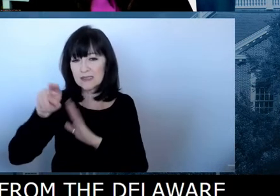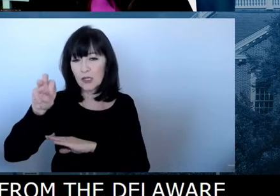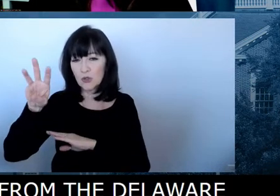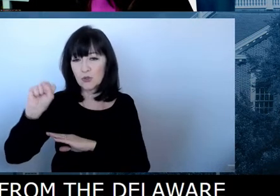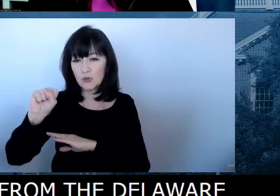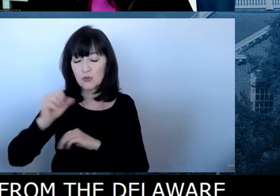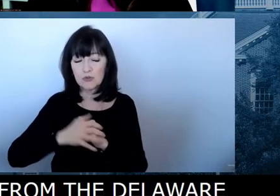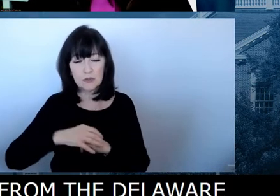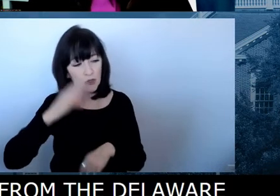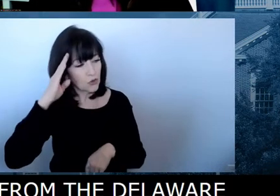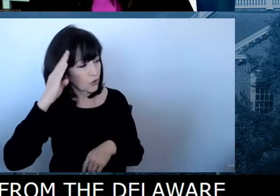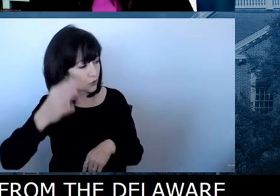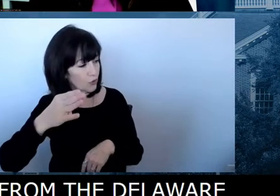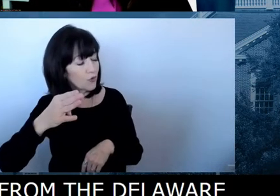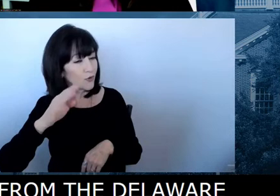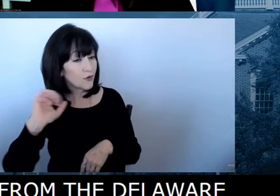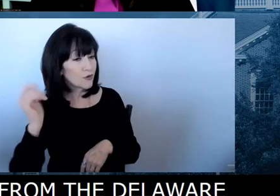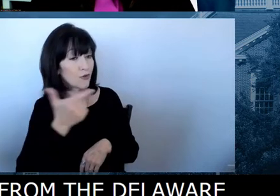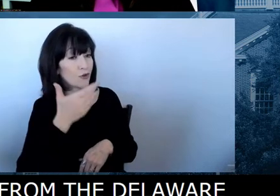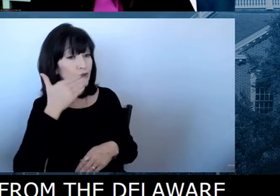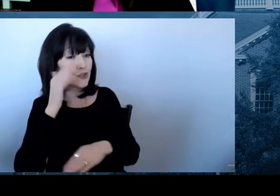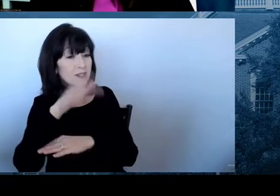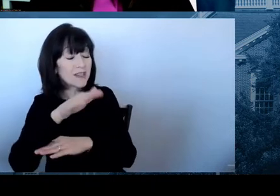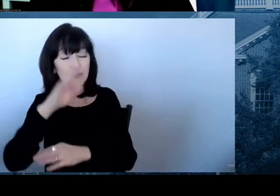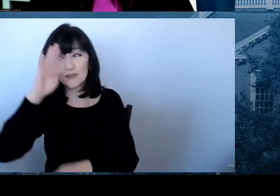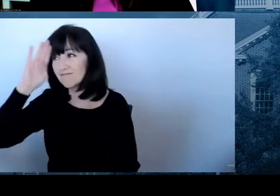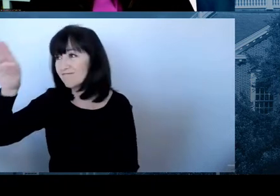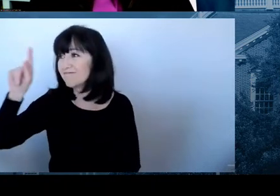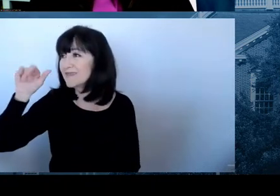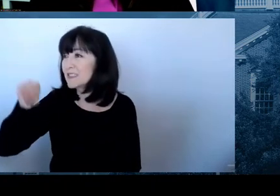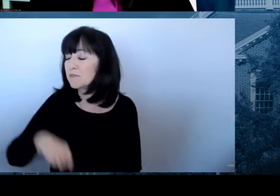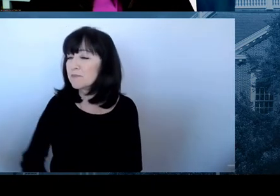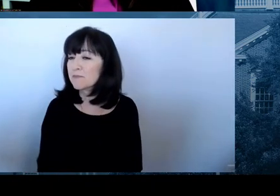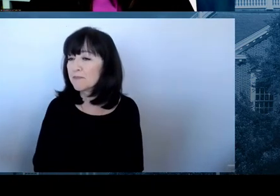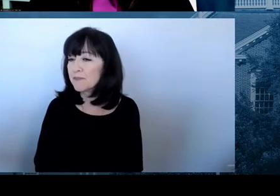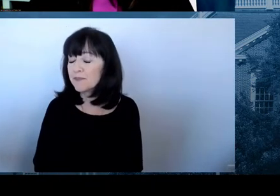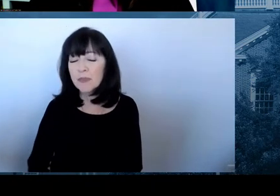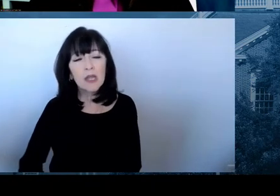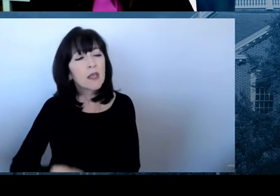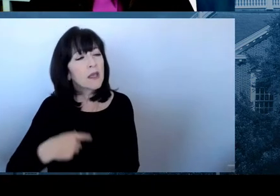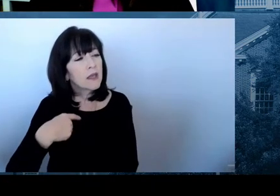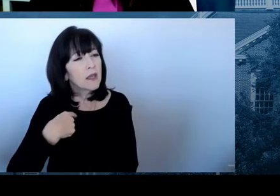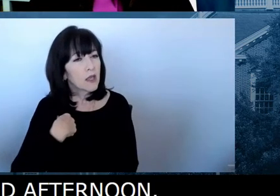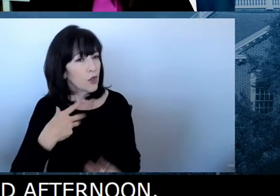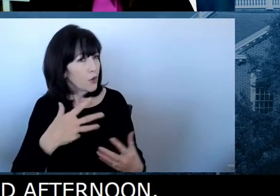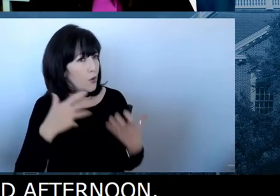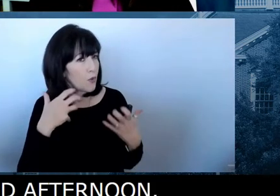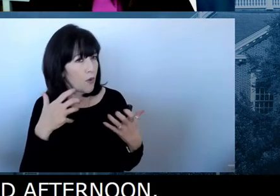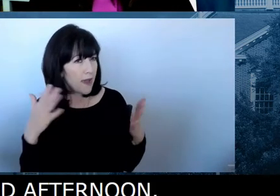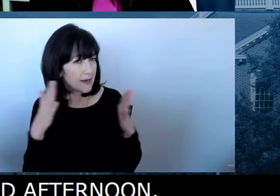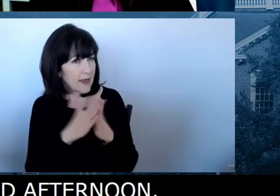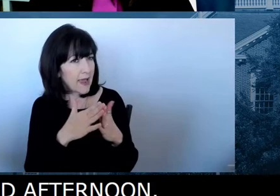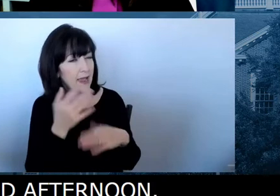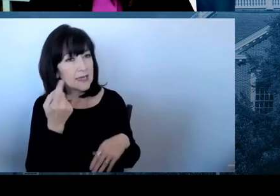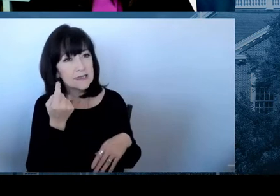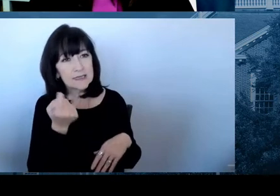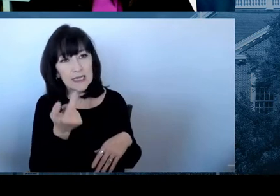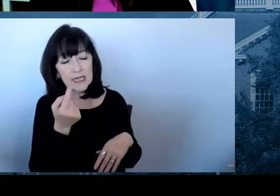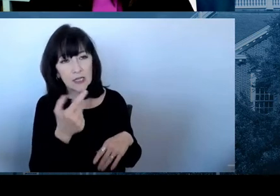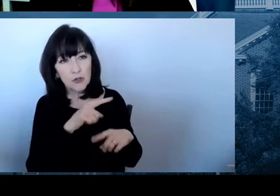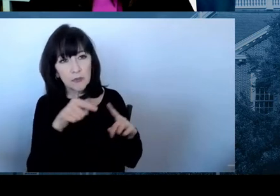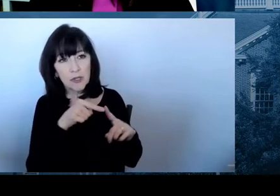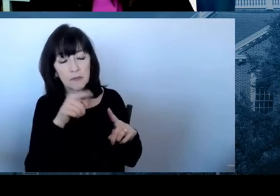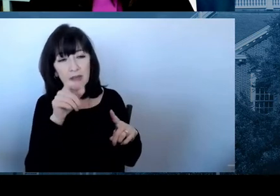Hi, everyone. Good afternoon. Hi, Tim. I want to ask a little bit about the mask mandate, um,